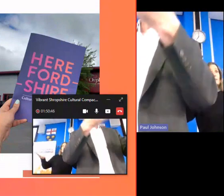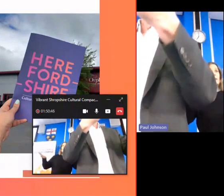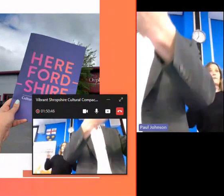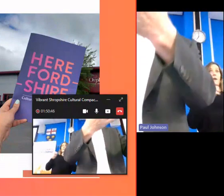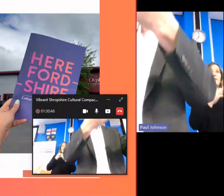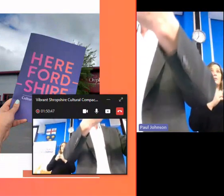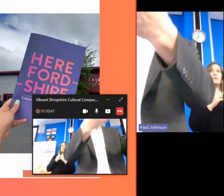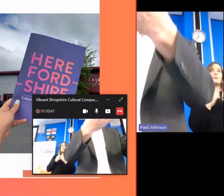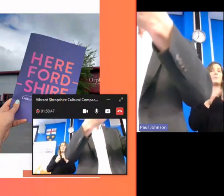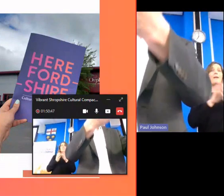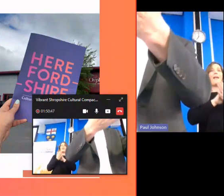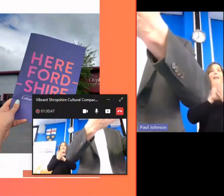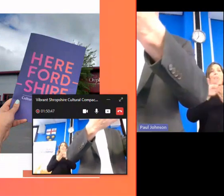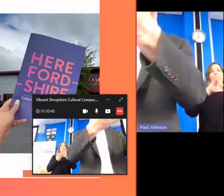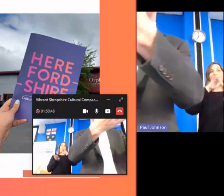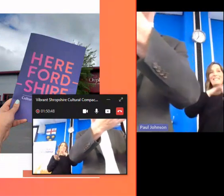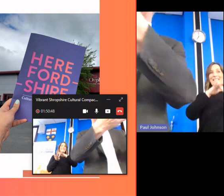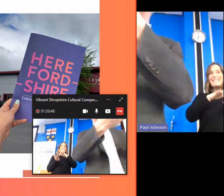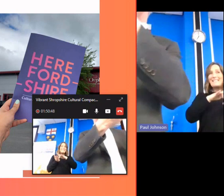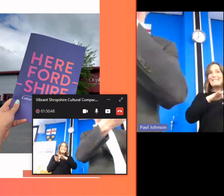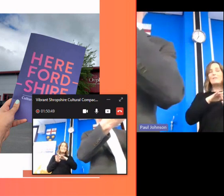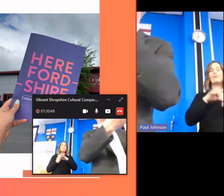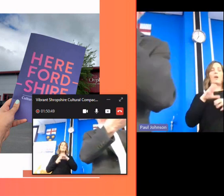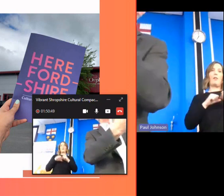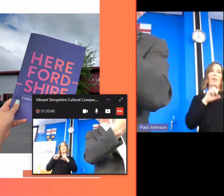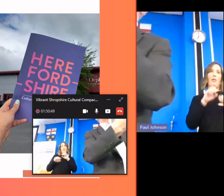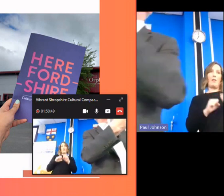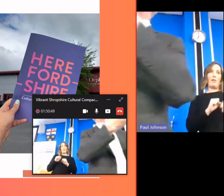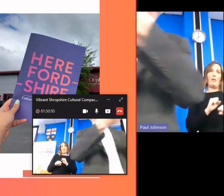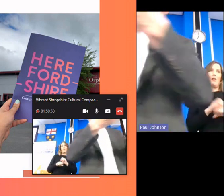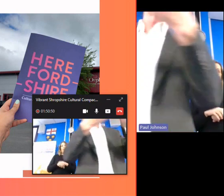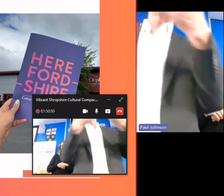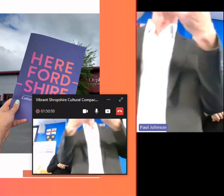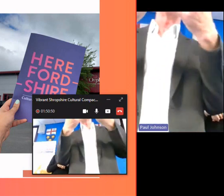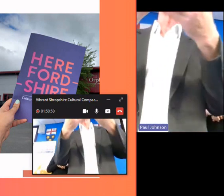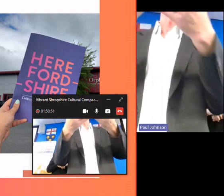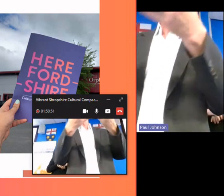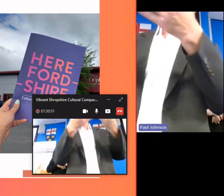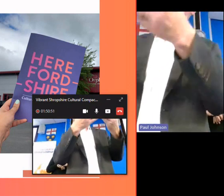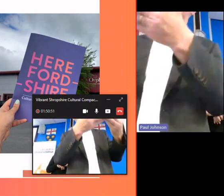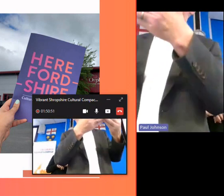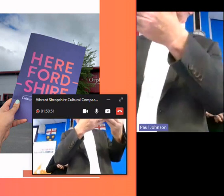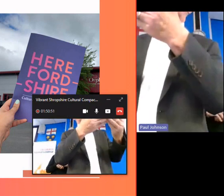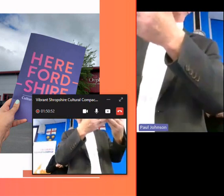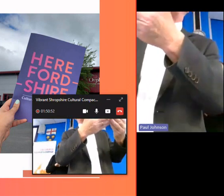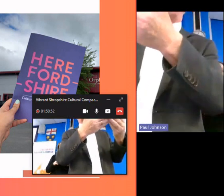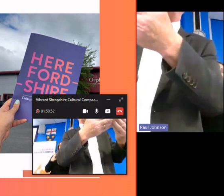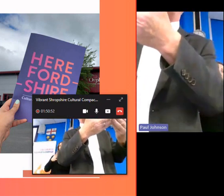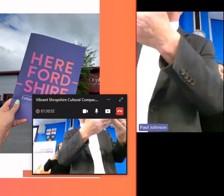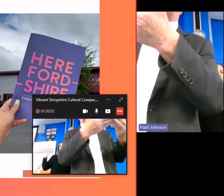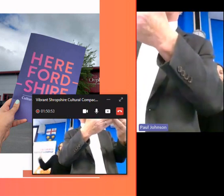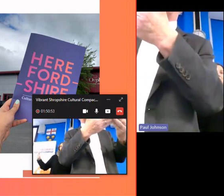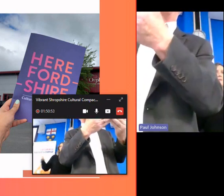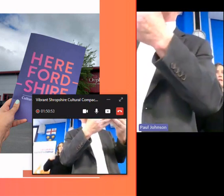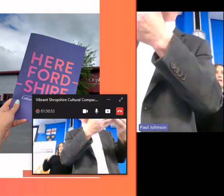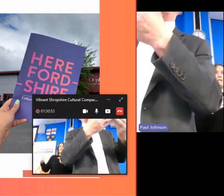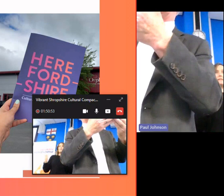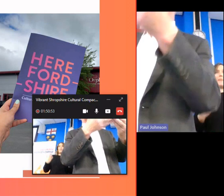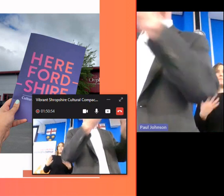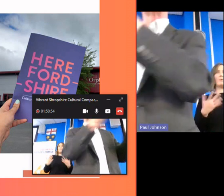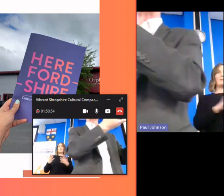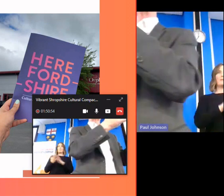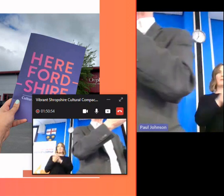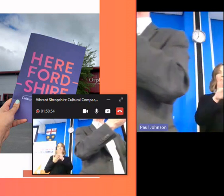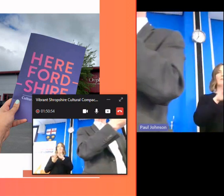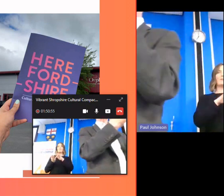and so on hereford city struggles uh and the and there is a lot very live debate going on at the moment there as